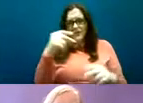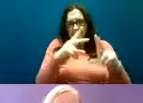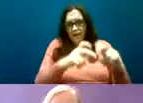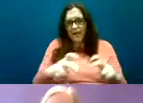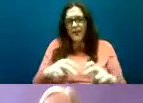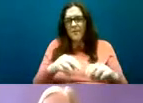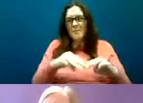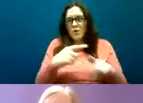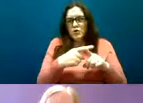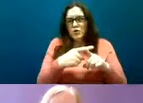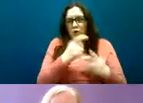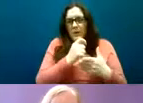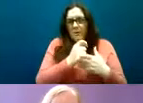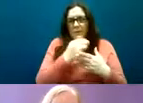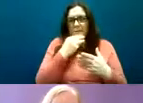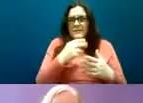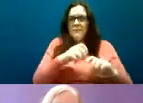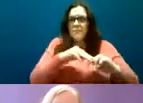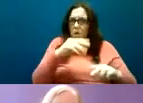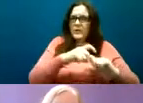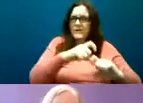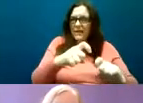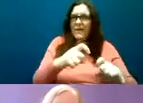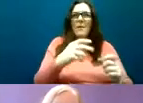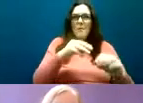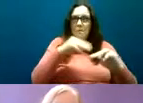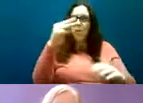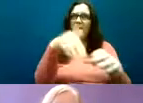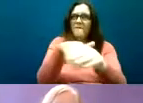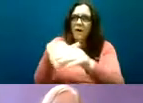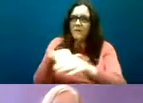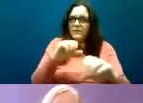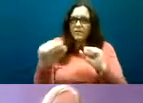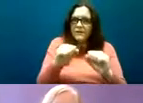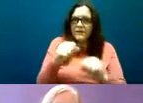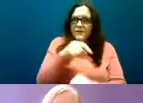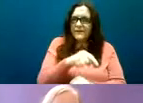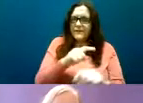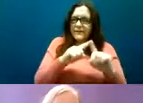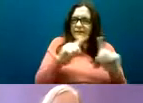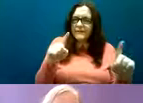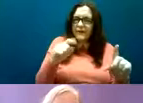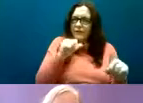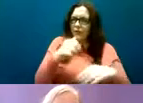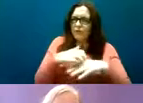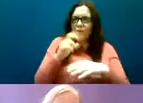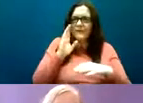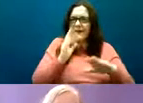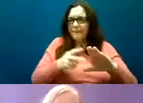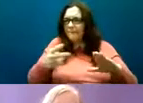with services to a greater extent that estimated prevalence of 9.4